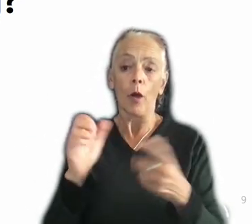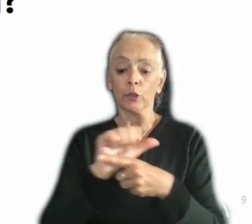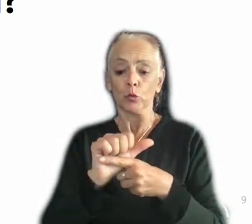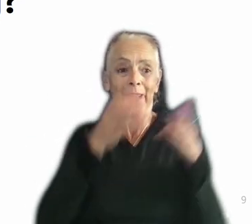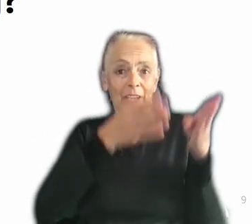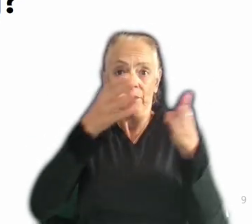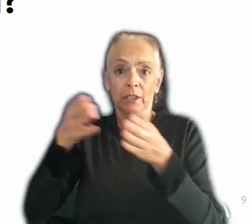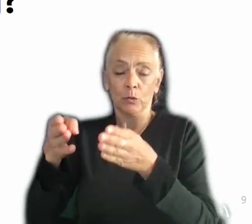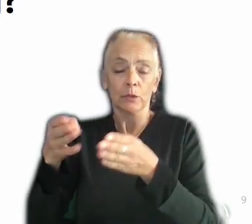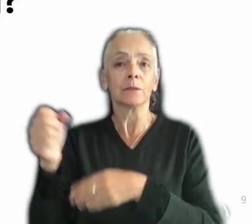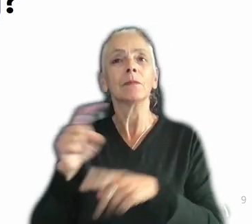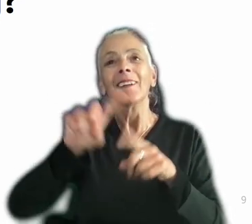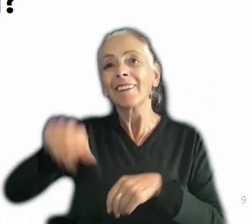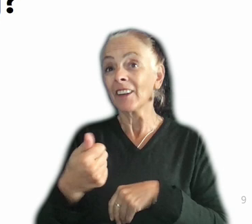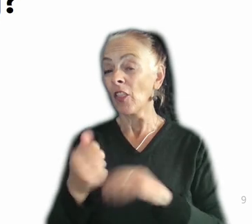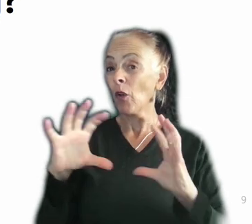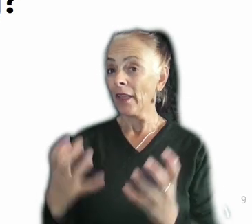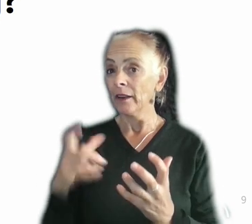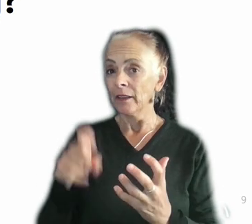but I think there's another entity to acknowledge.